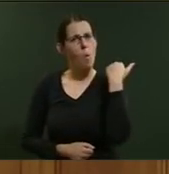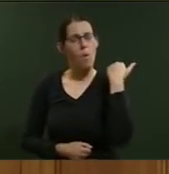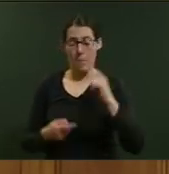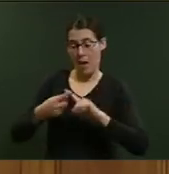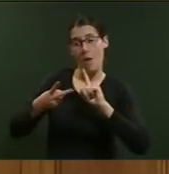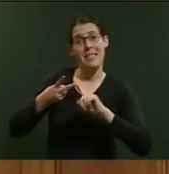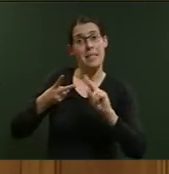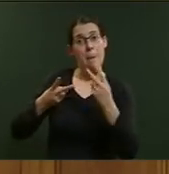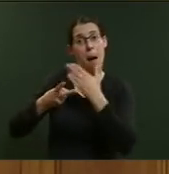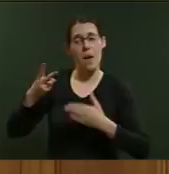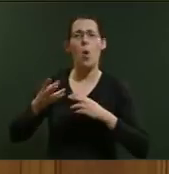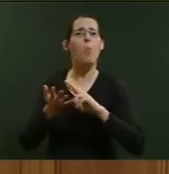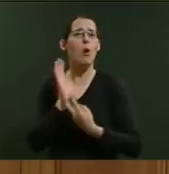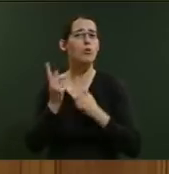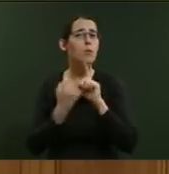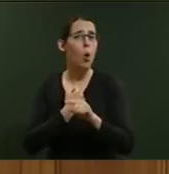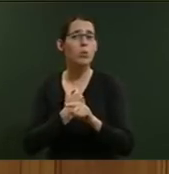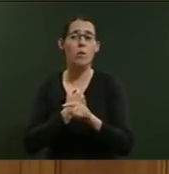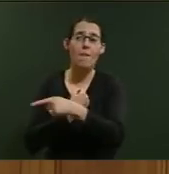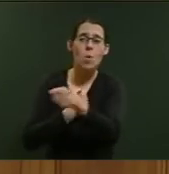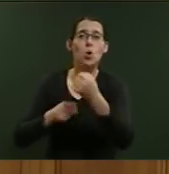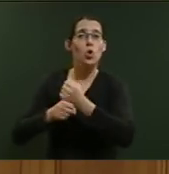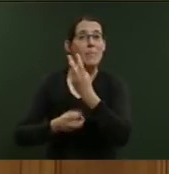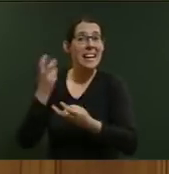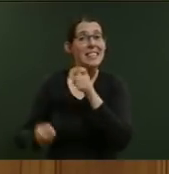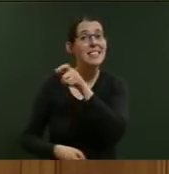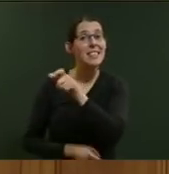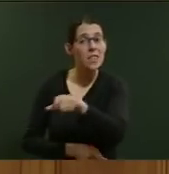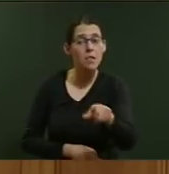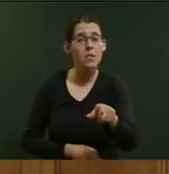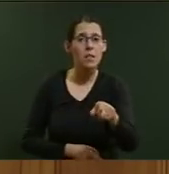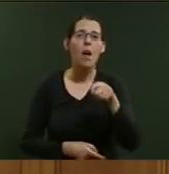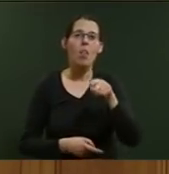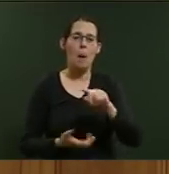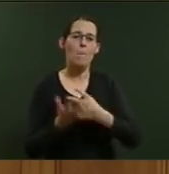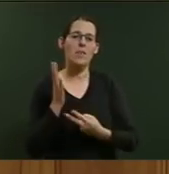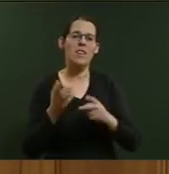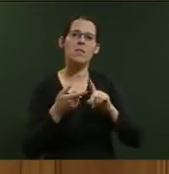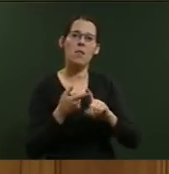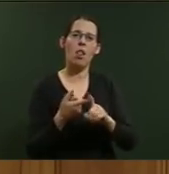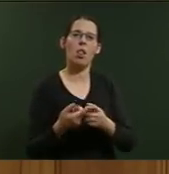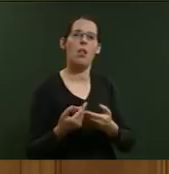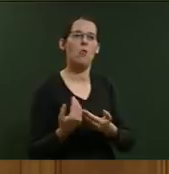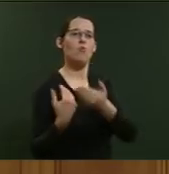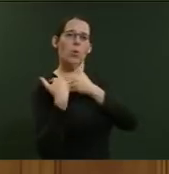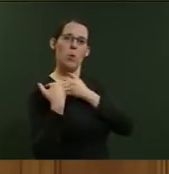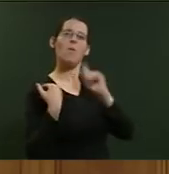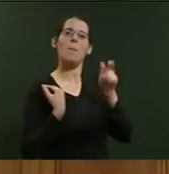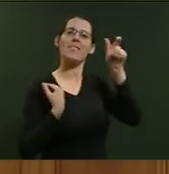the second part, the policy response for job seekers remains the responsibility of the Minister for Social Development.